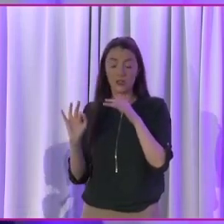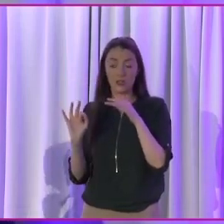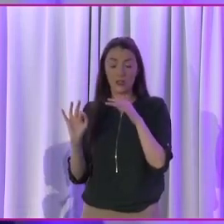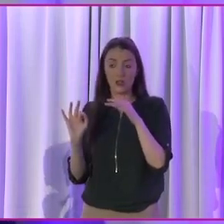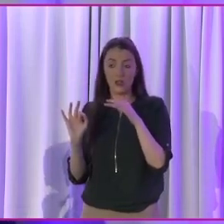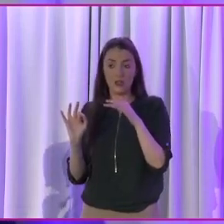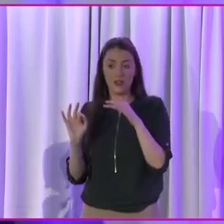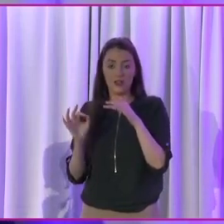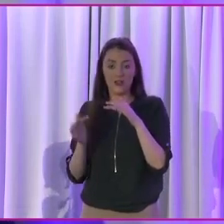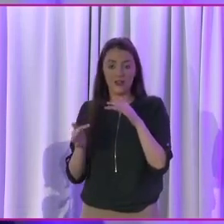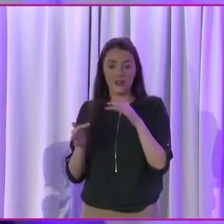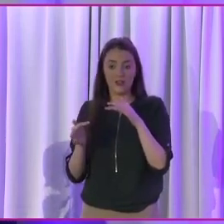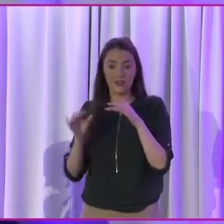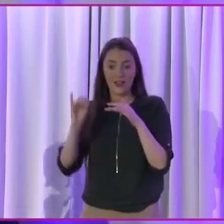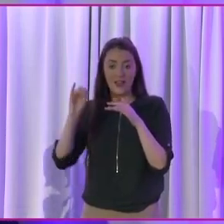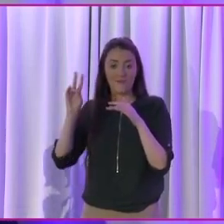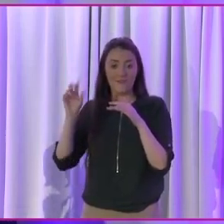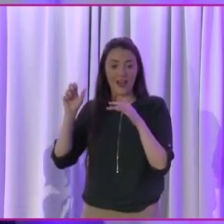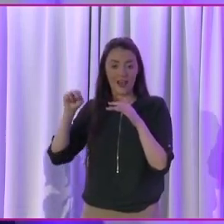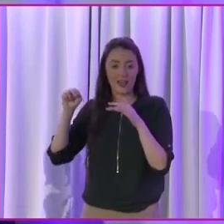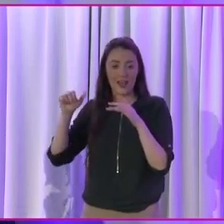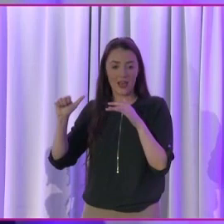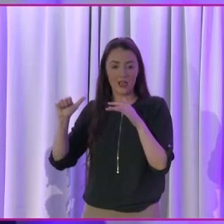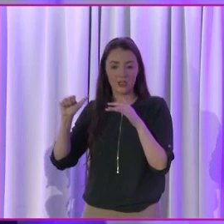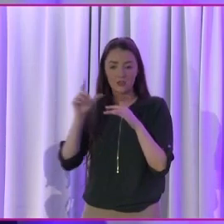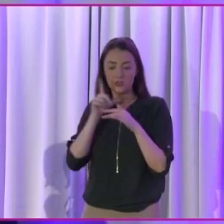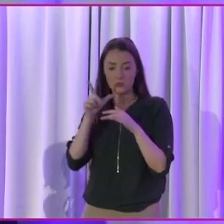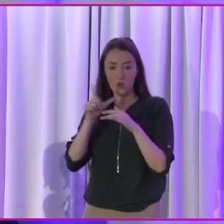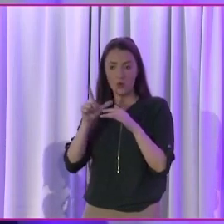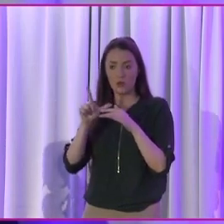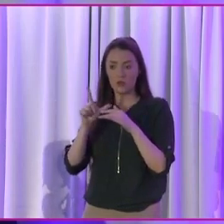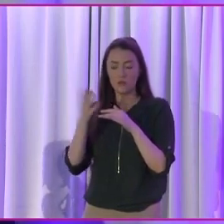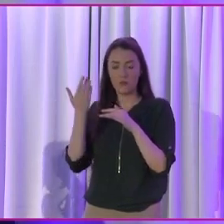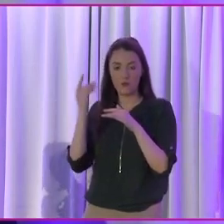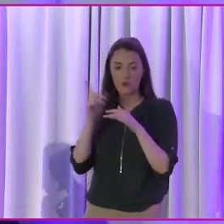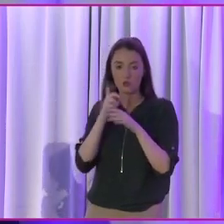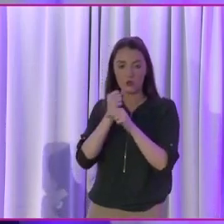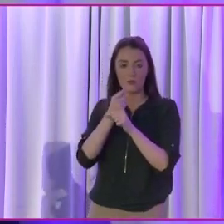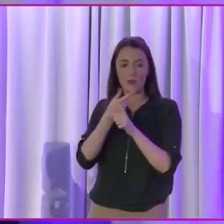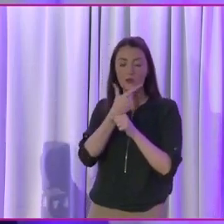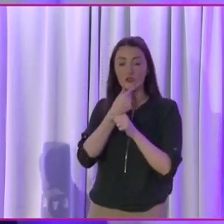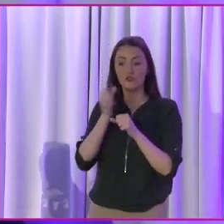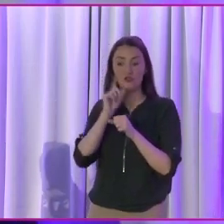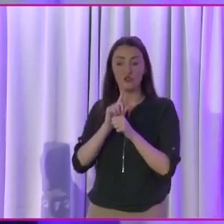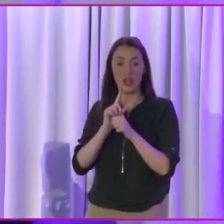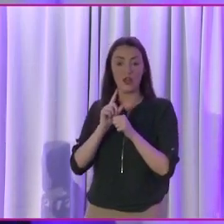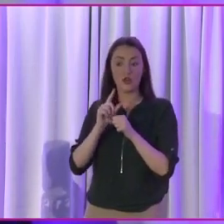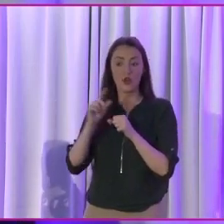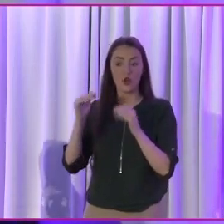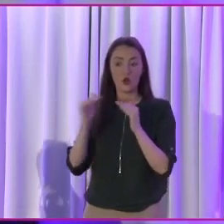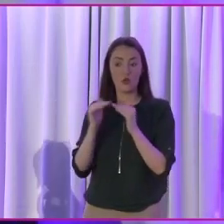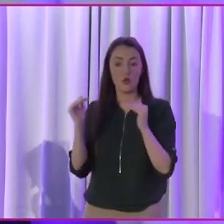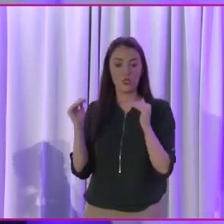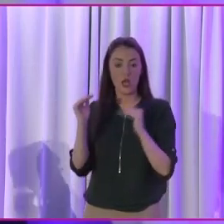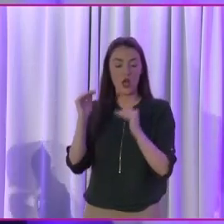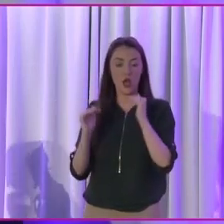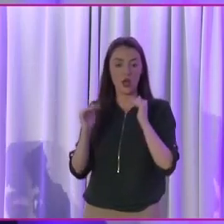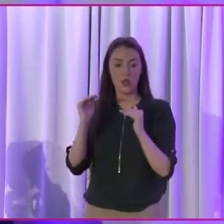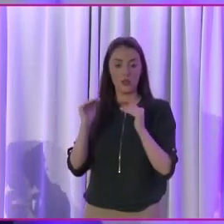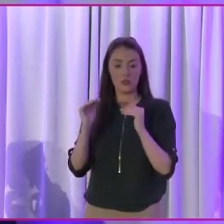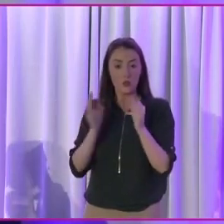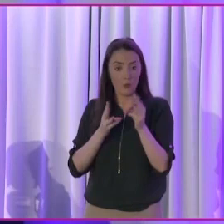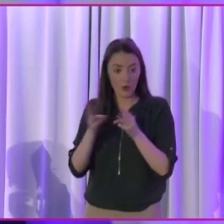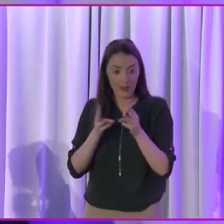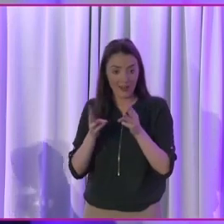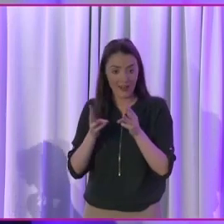you know, Ivana spoke earlier on about the gender quota, and absolutely, it's working, maybe not as quickly as